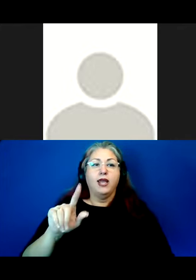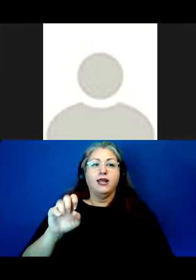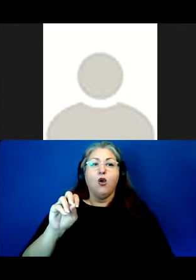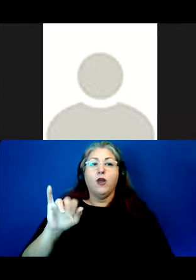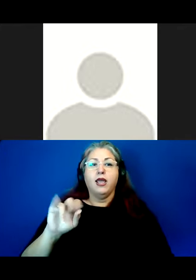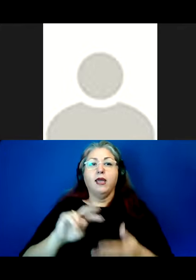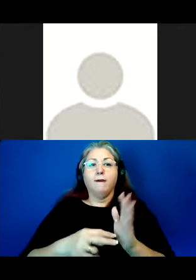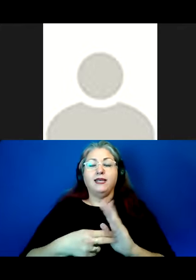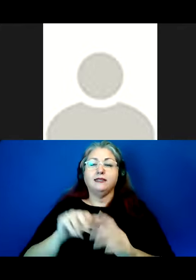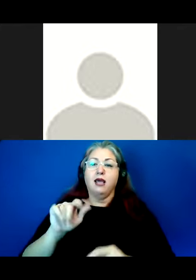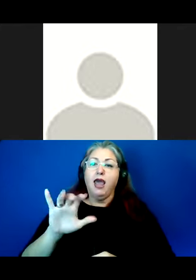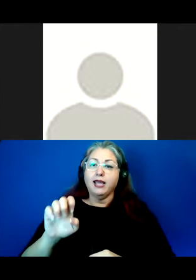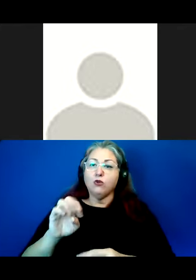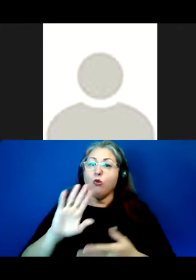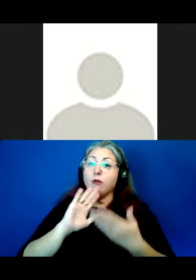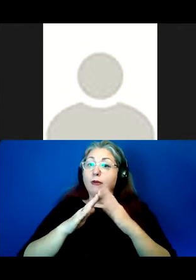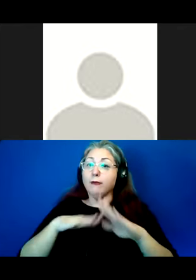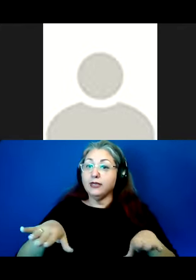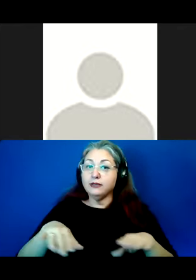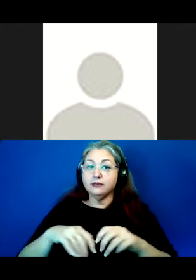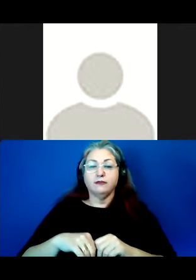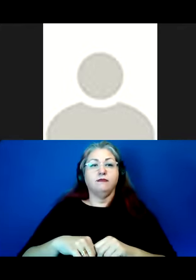which means alliance or peace.